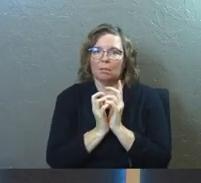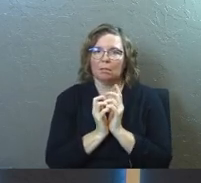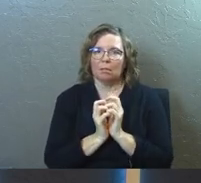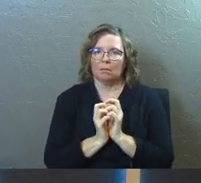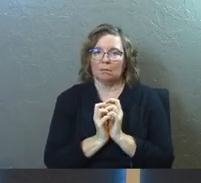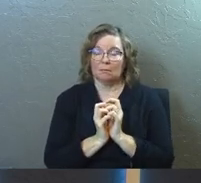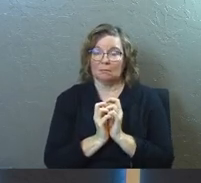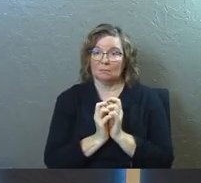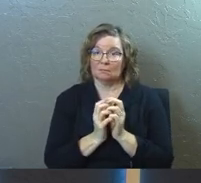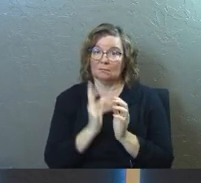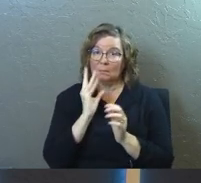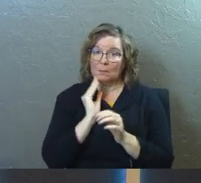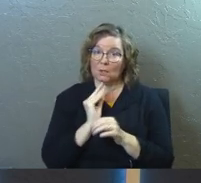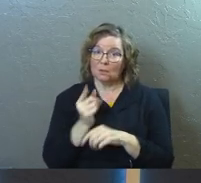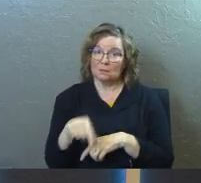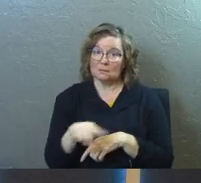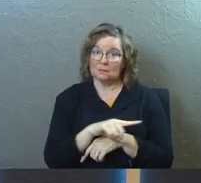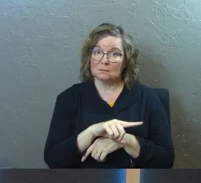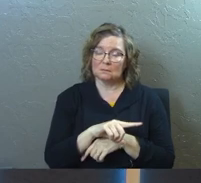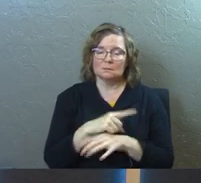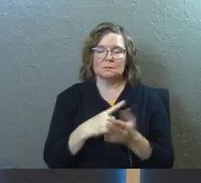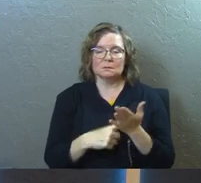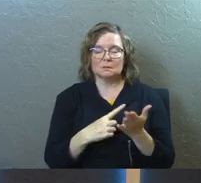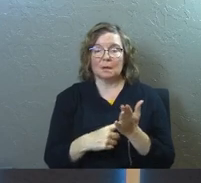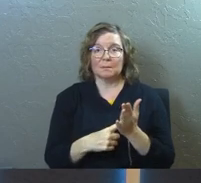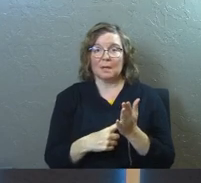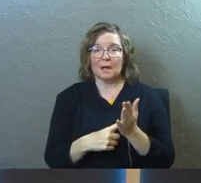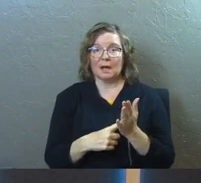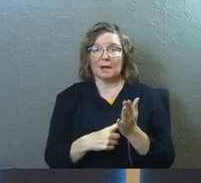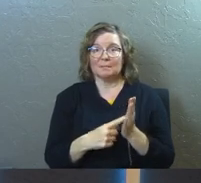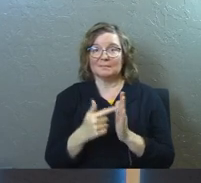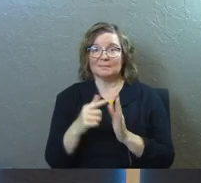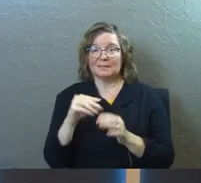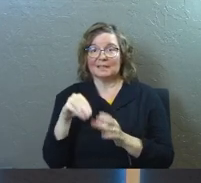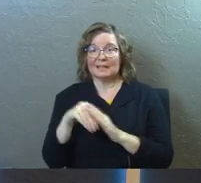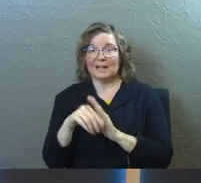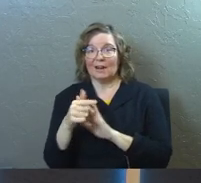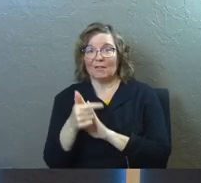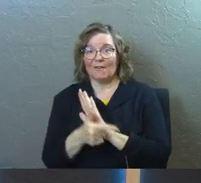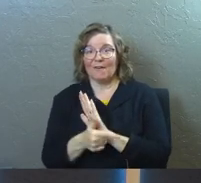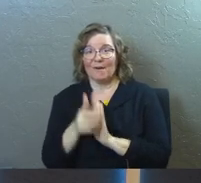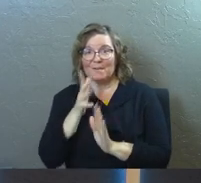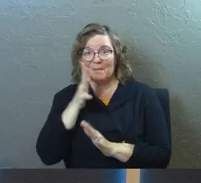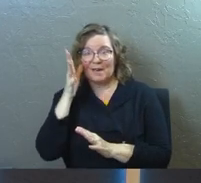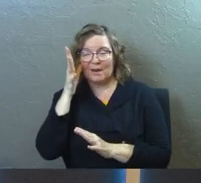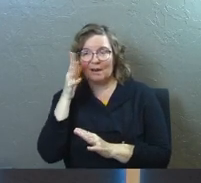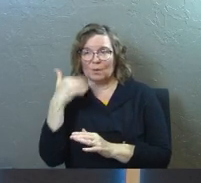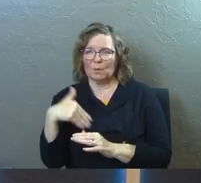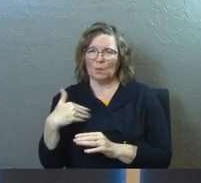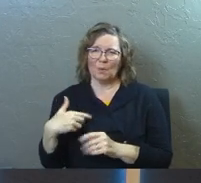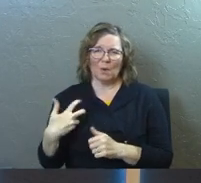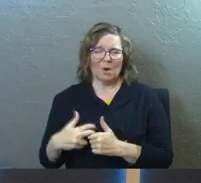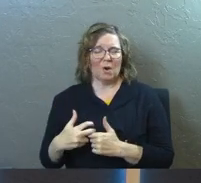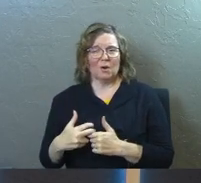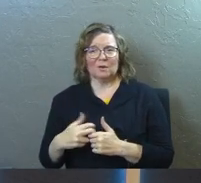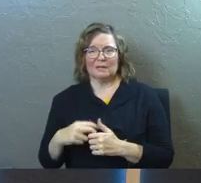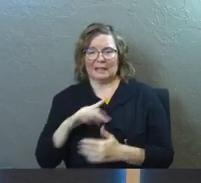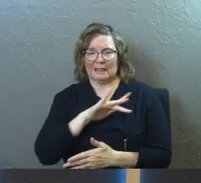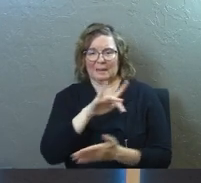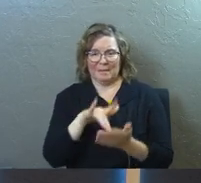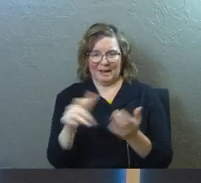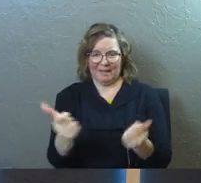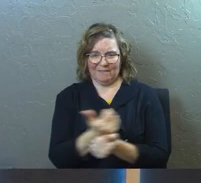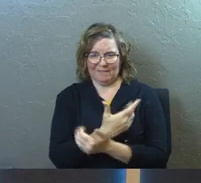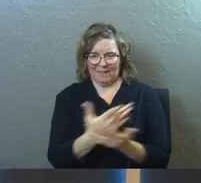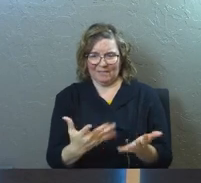Some of you have been there. Sometimes it's in-laws. Sometimes the in-laws are just too hardcore in the middle